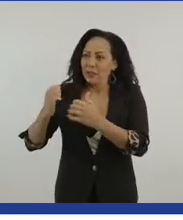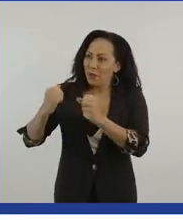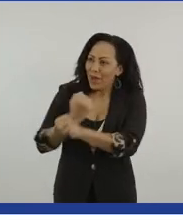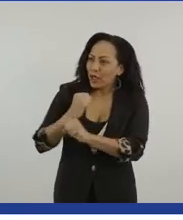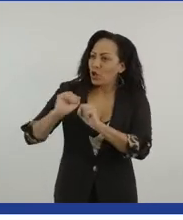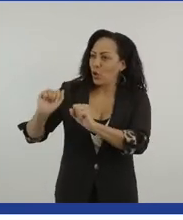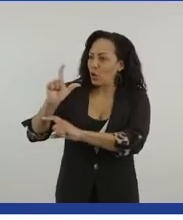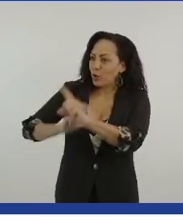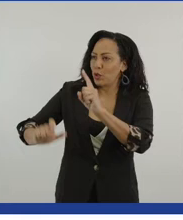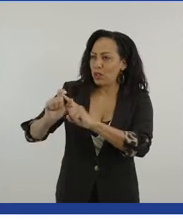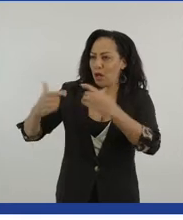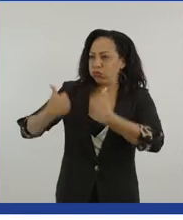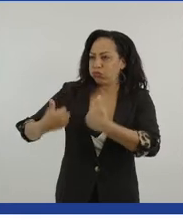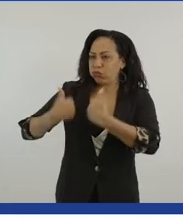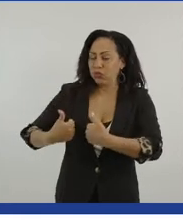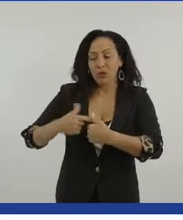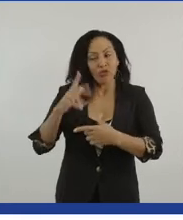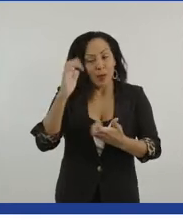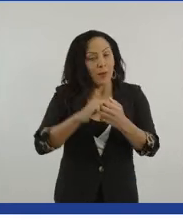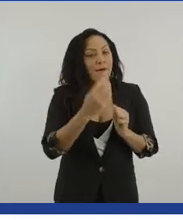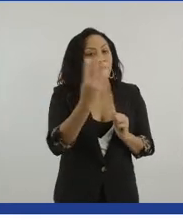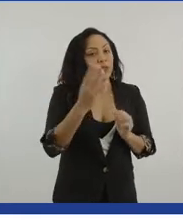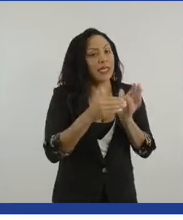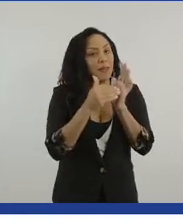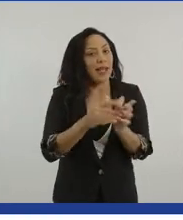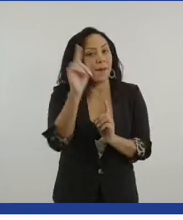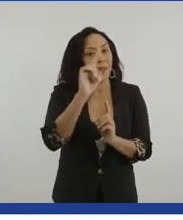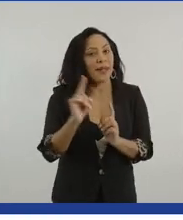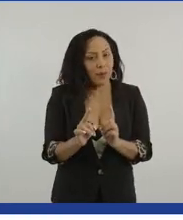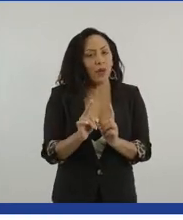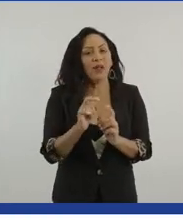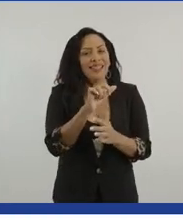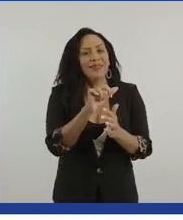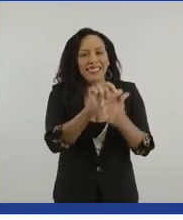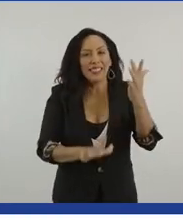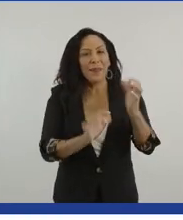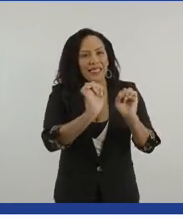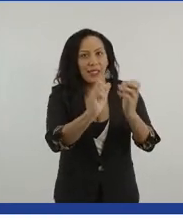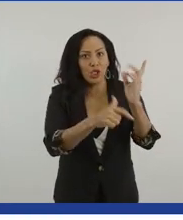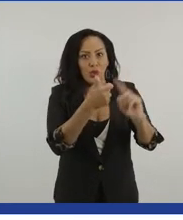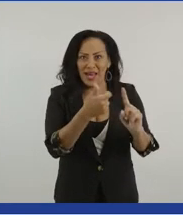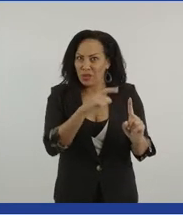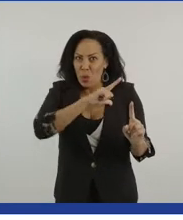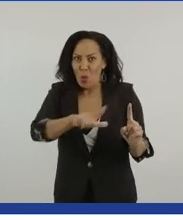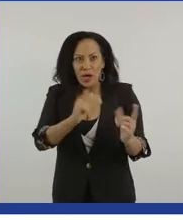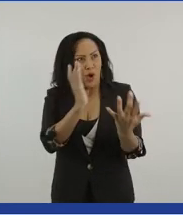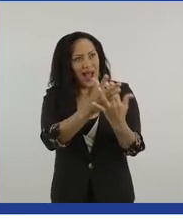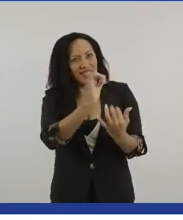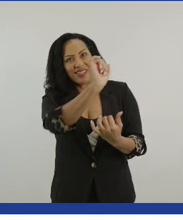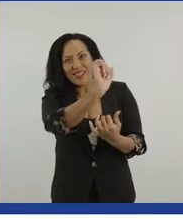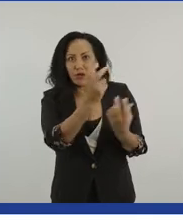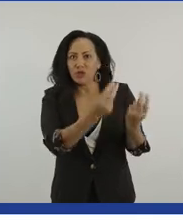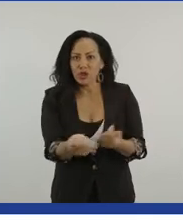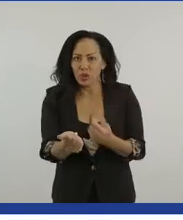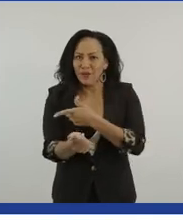community. And there's 14 million people with a disability in the UK. And it's about utilizing that resource. Yeah. mean, any, any brand that's not